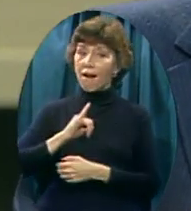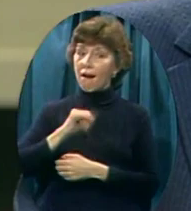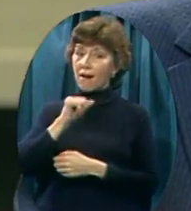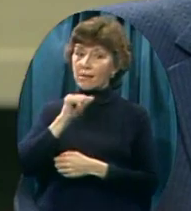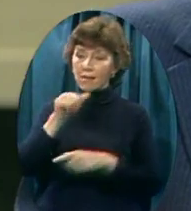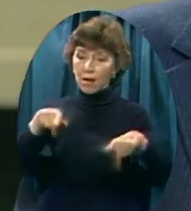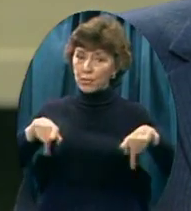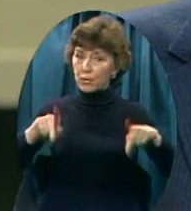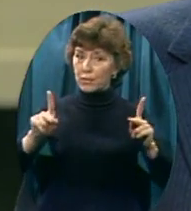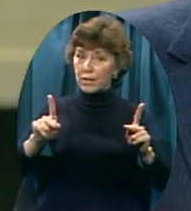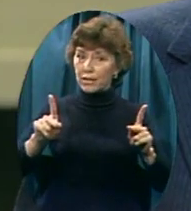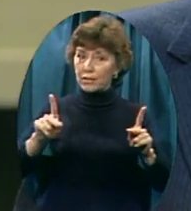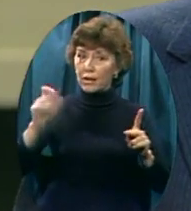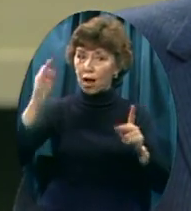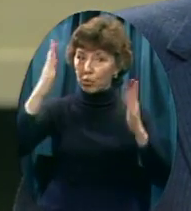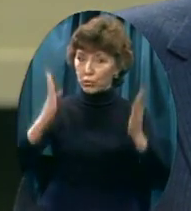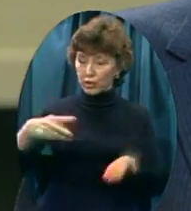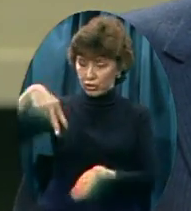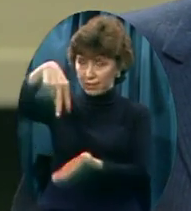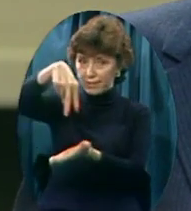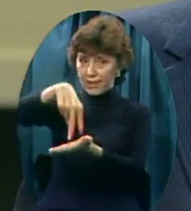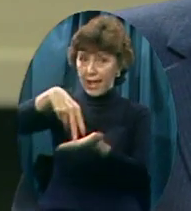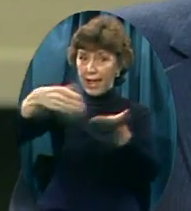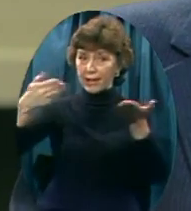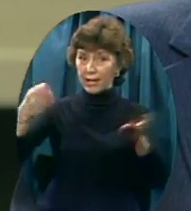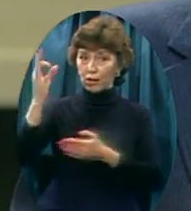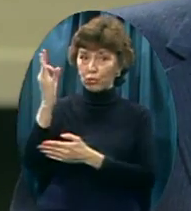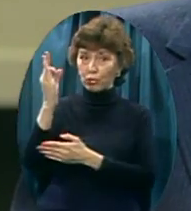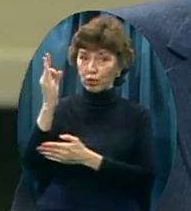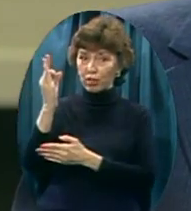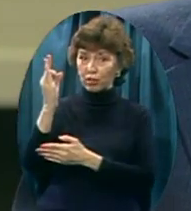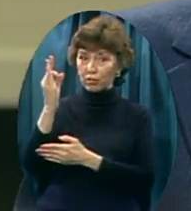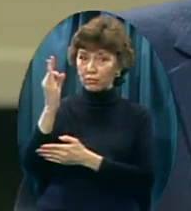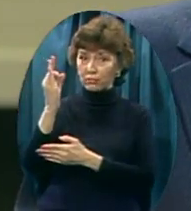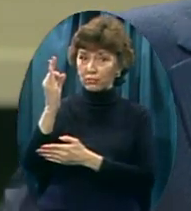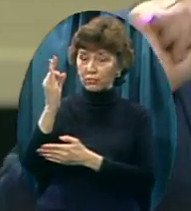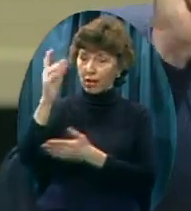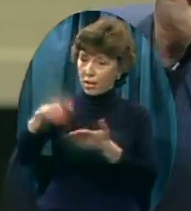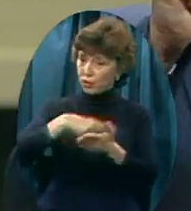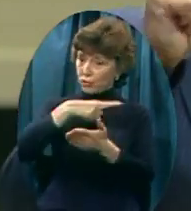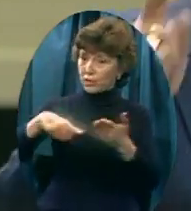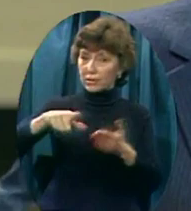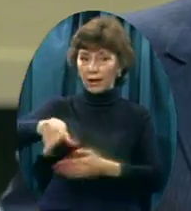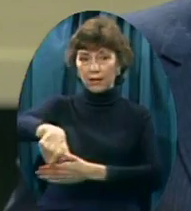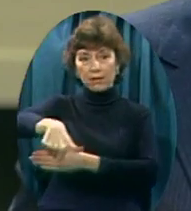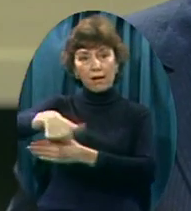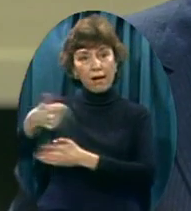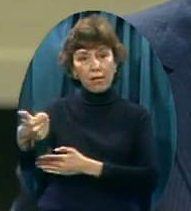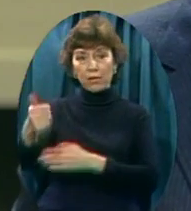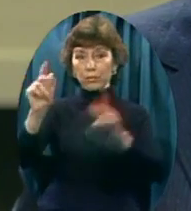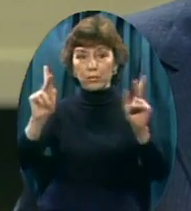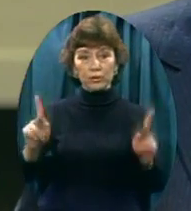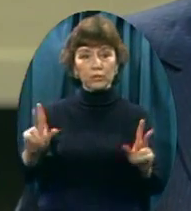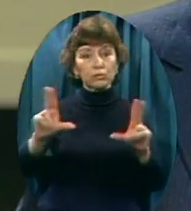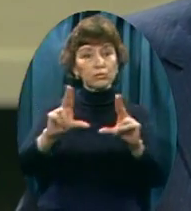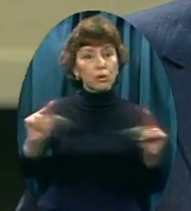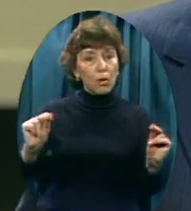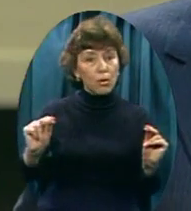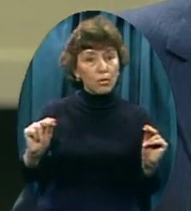God In this pulpit Before we can prevent it We edit it out of the tape Before it goes on the air